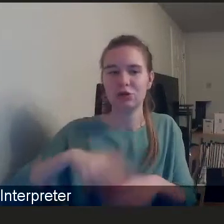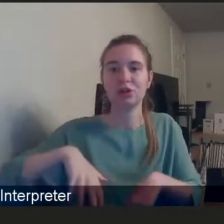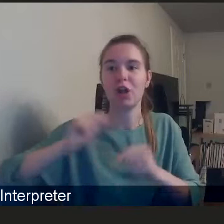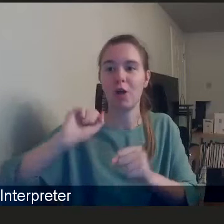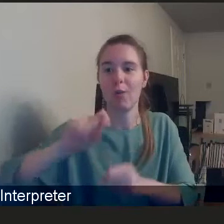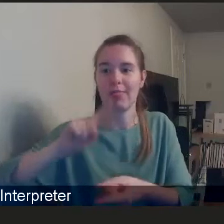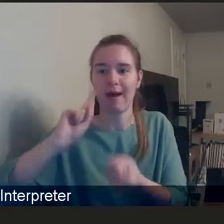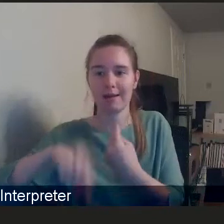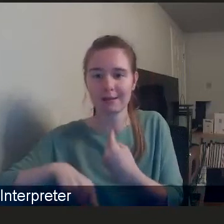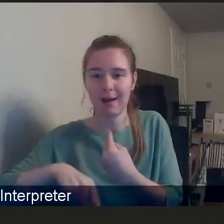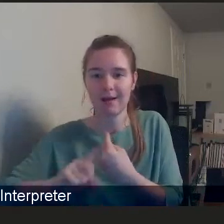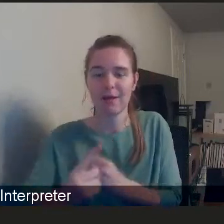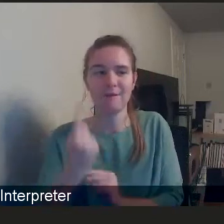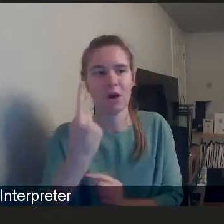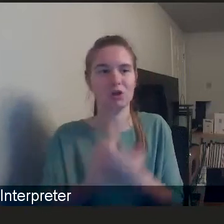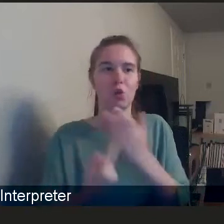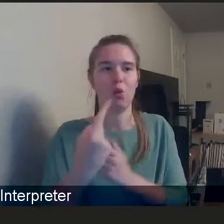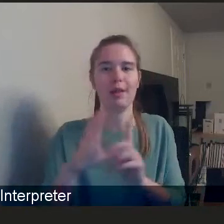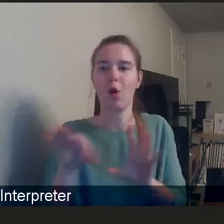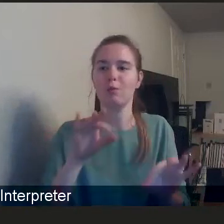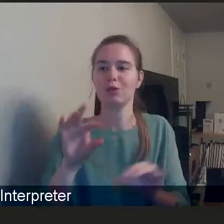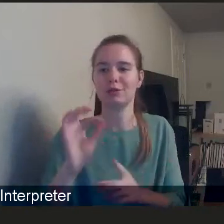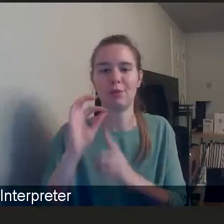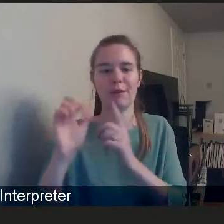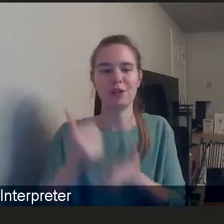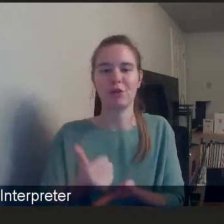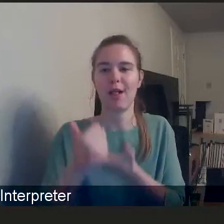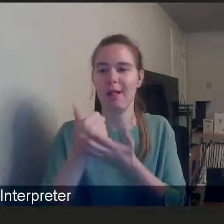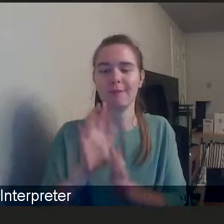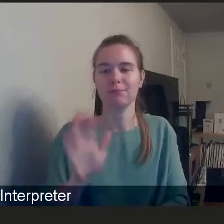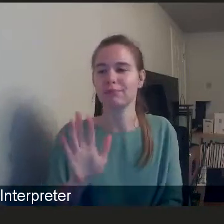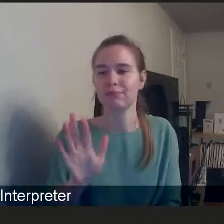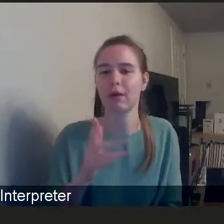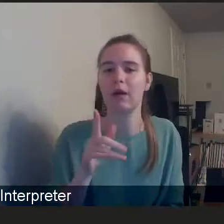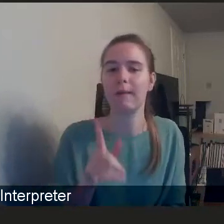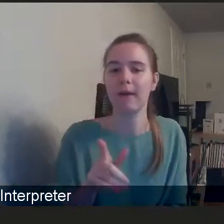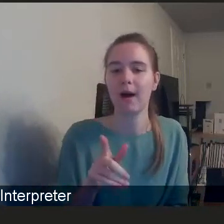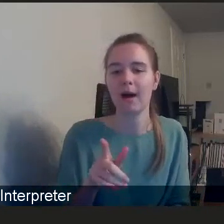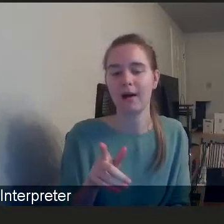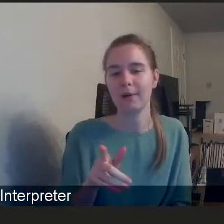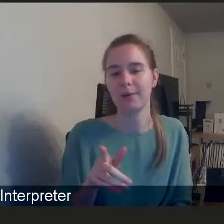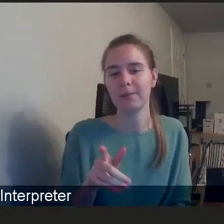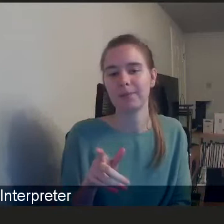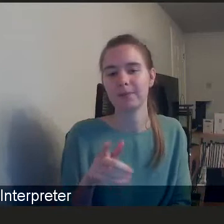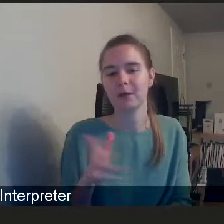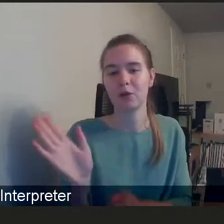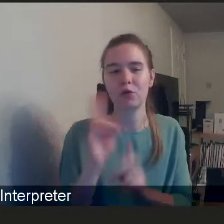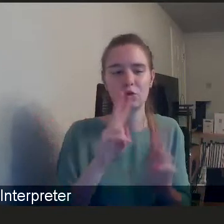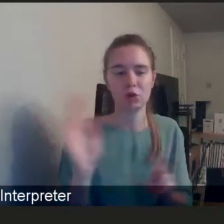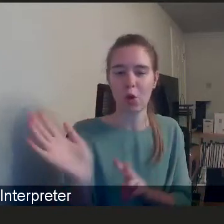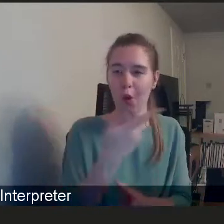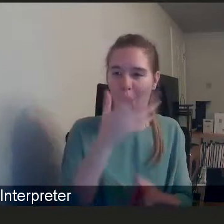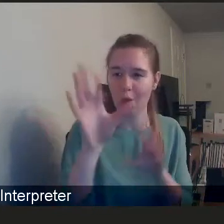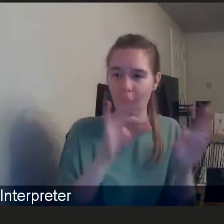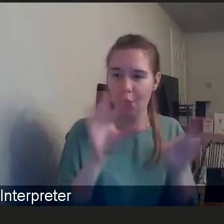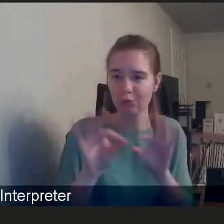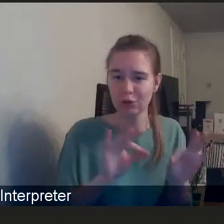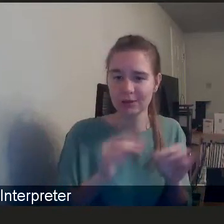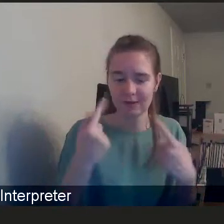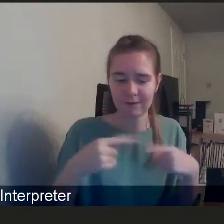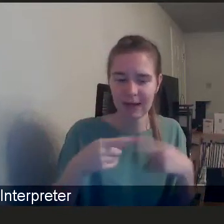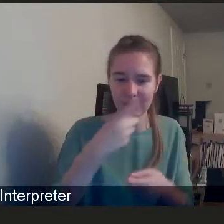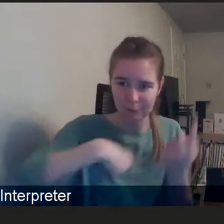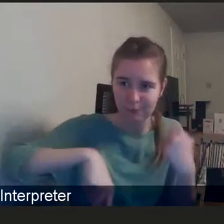first and only one, but looking at, at, at, at, of, all of the options that we have available,